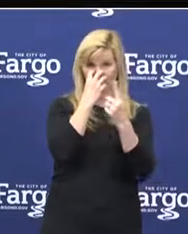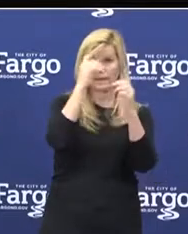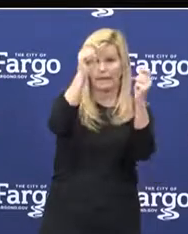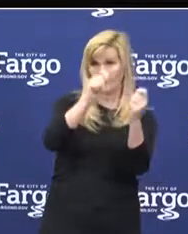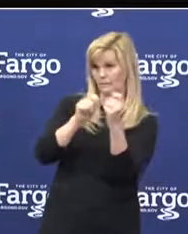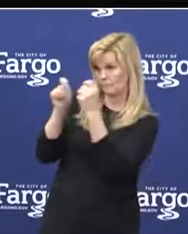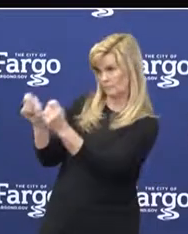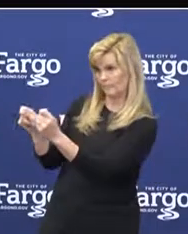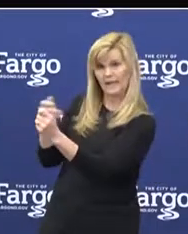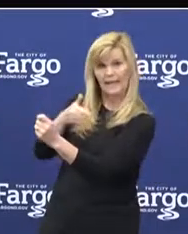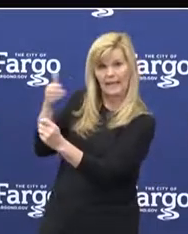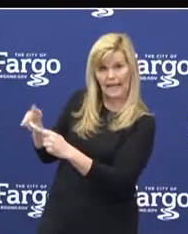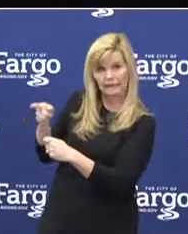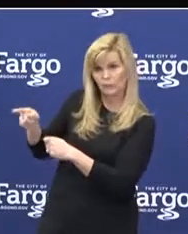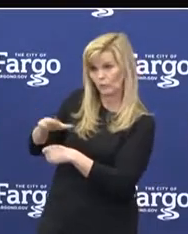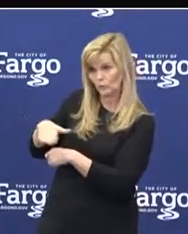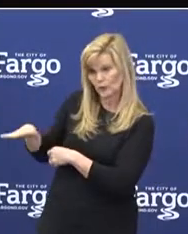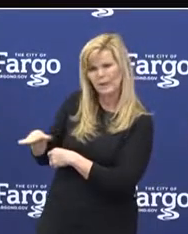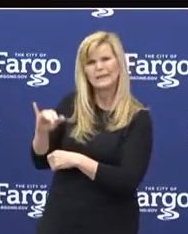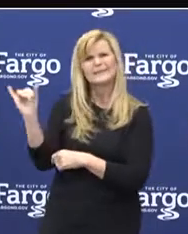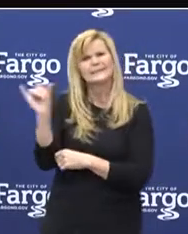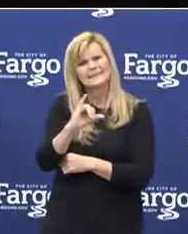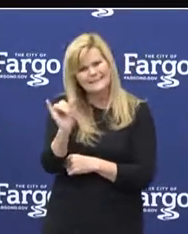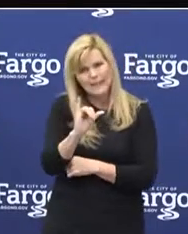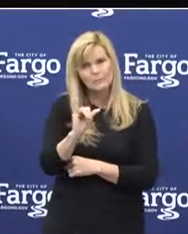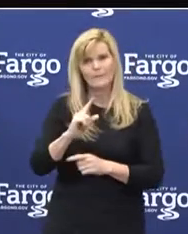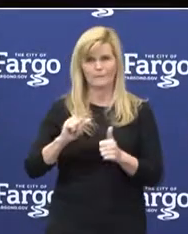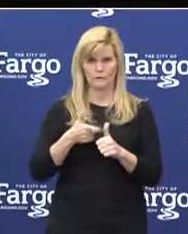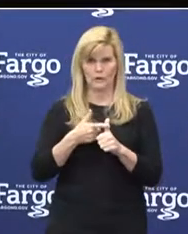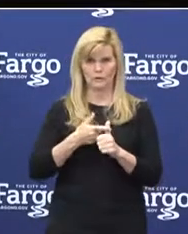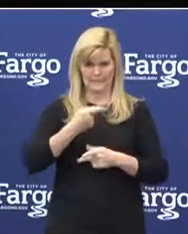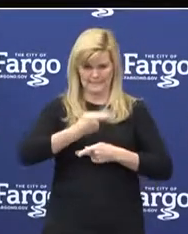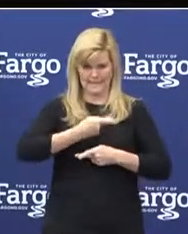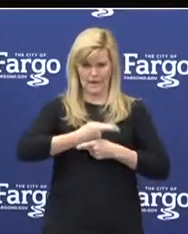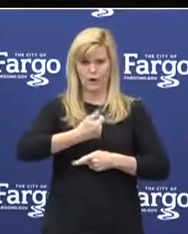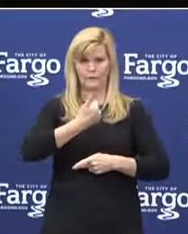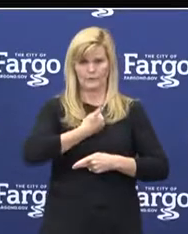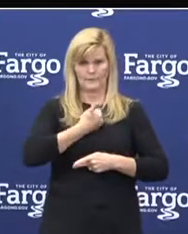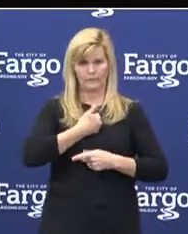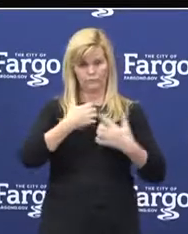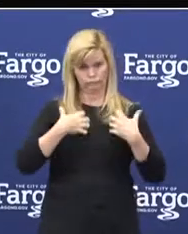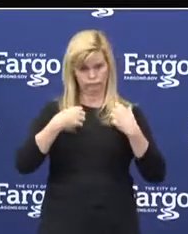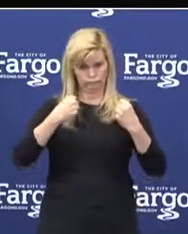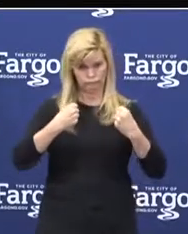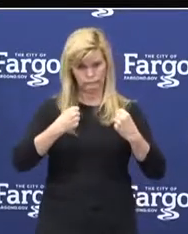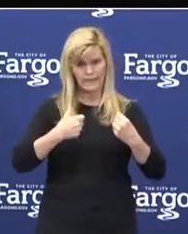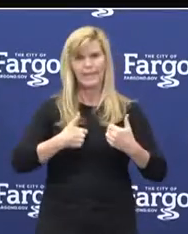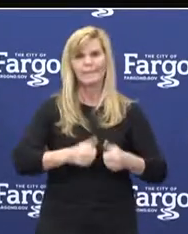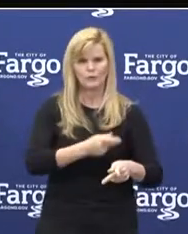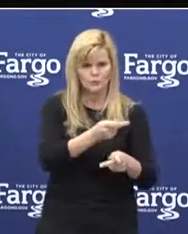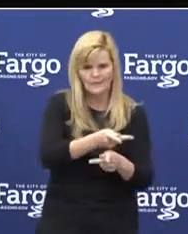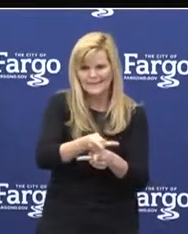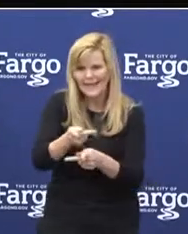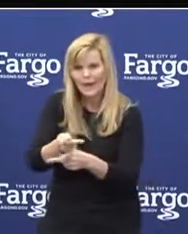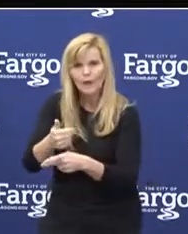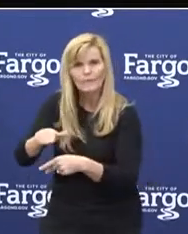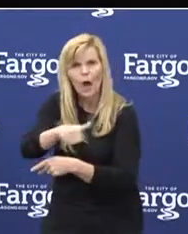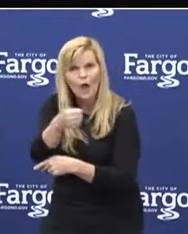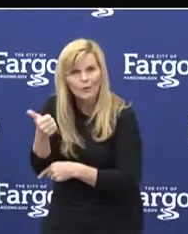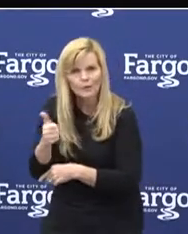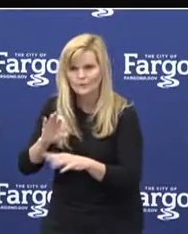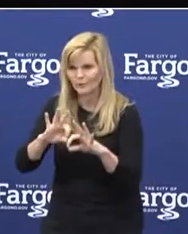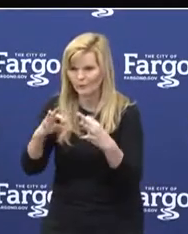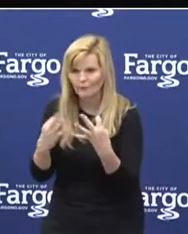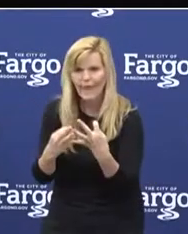mental health, where we're really asking you to take care of yourself first so that you are able to take care of others and those around